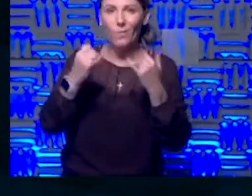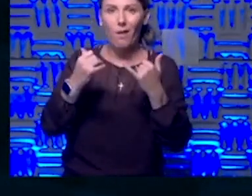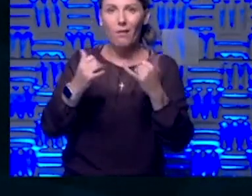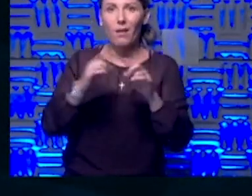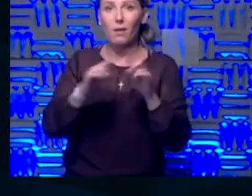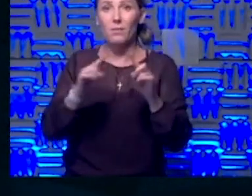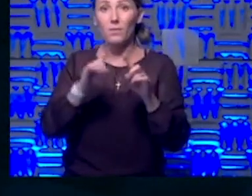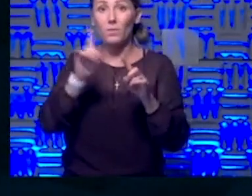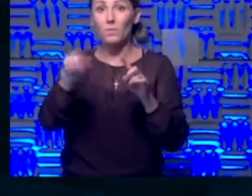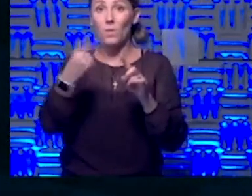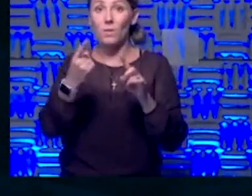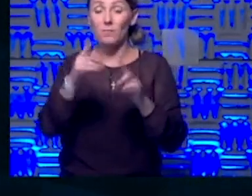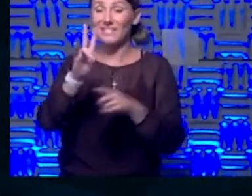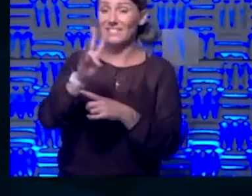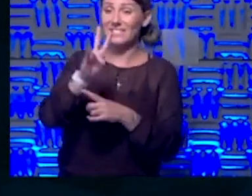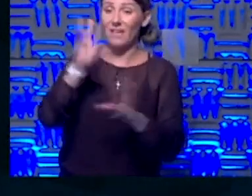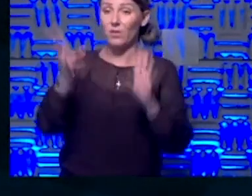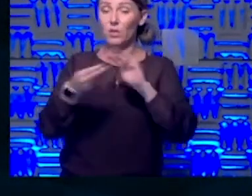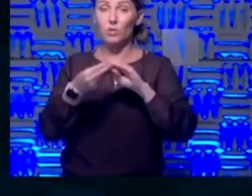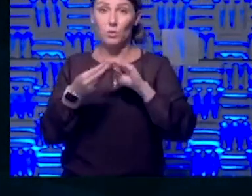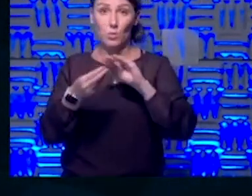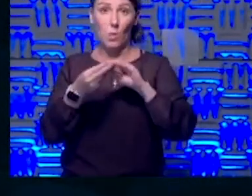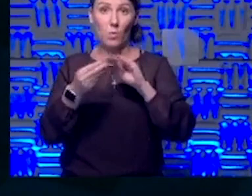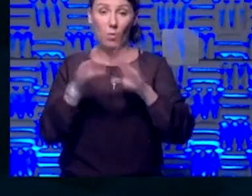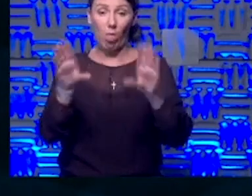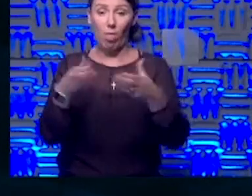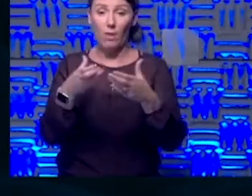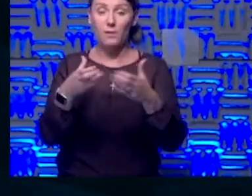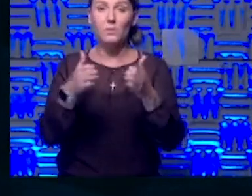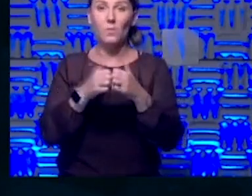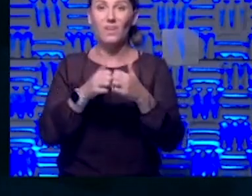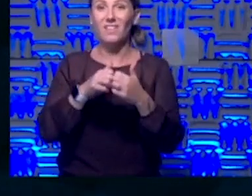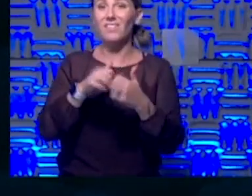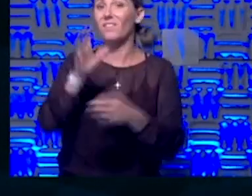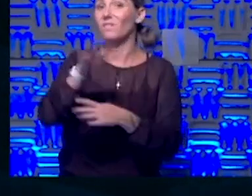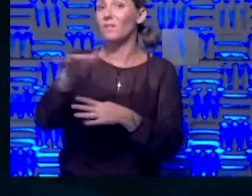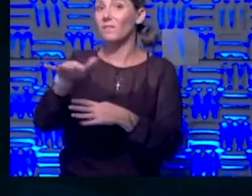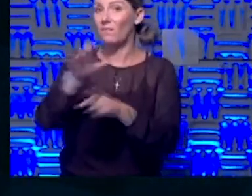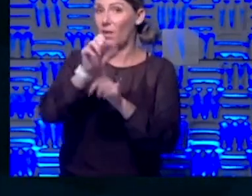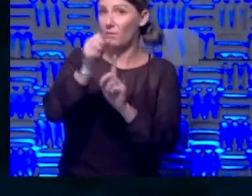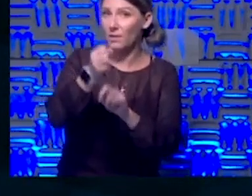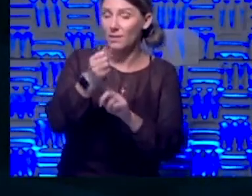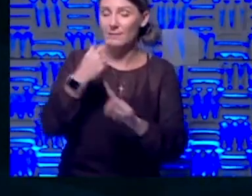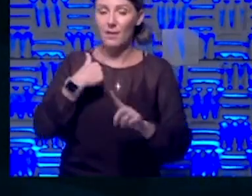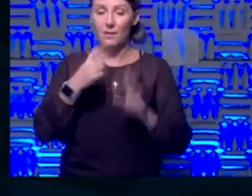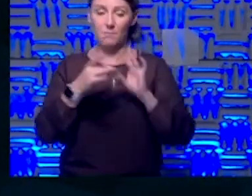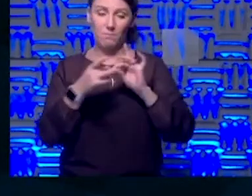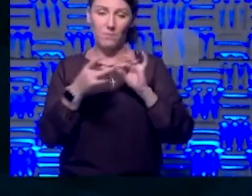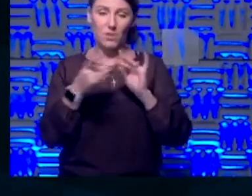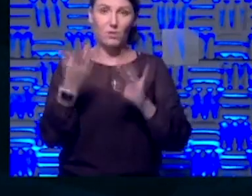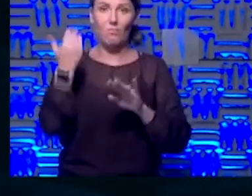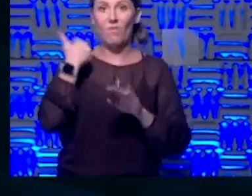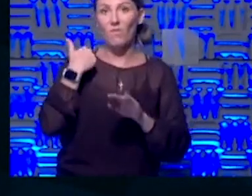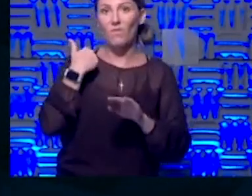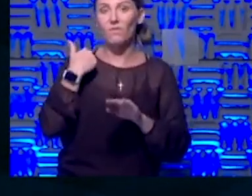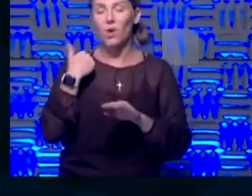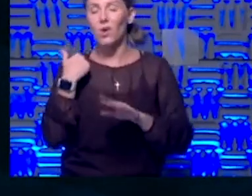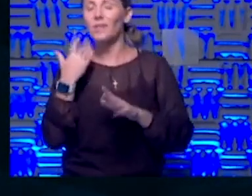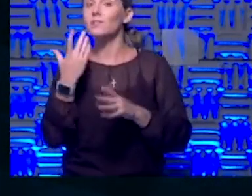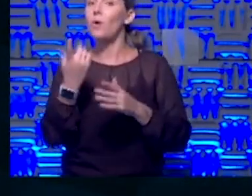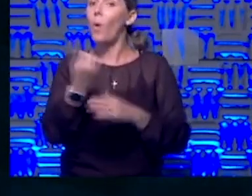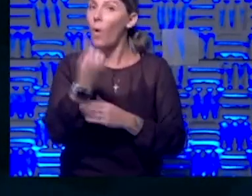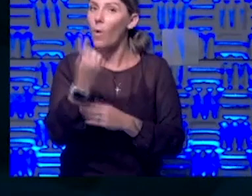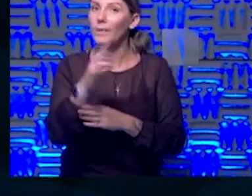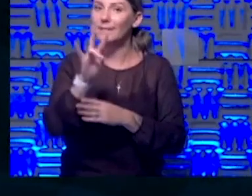seven total clusters with only 55 cases. I think I mentioned this before that we're always kind of running seven to 10 days